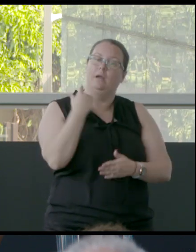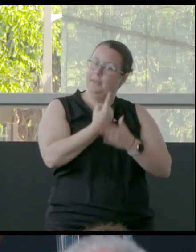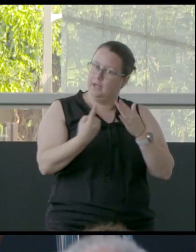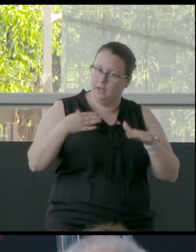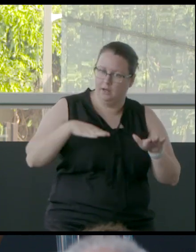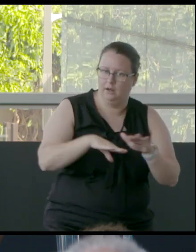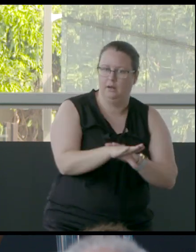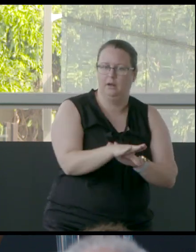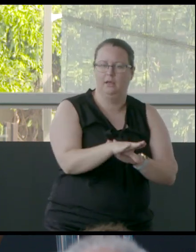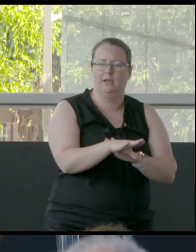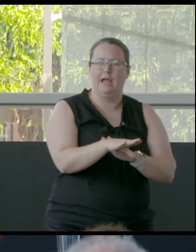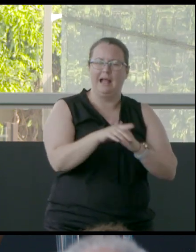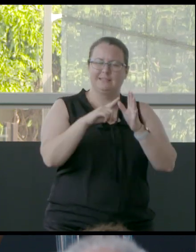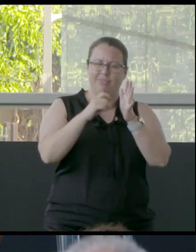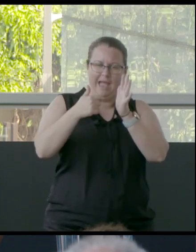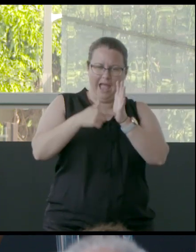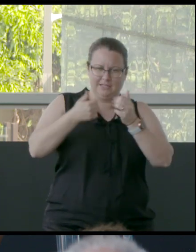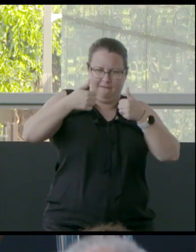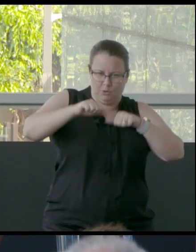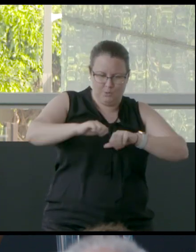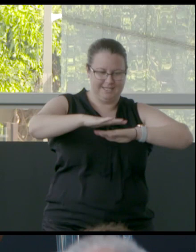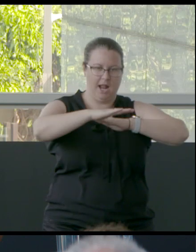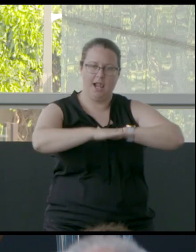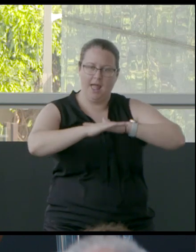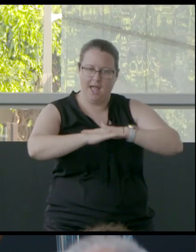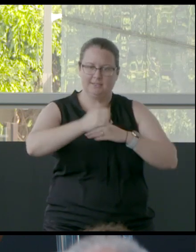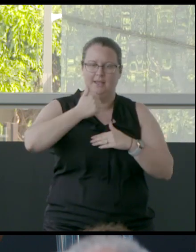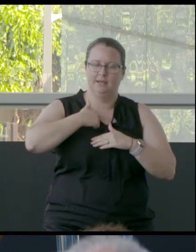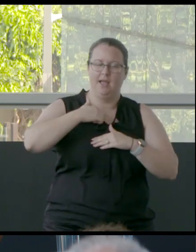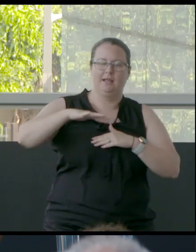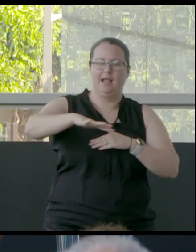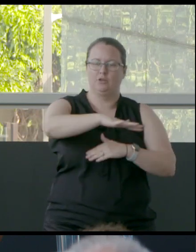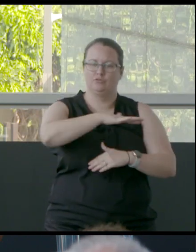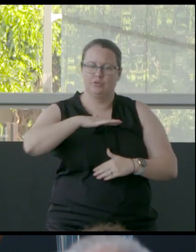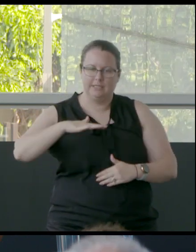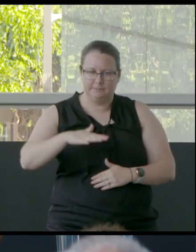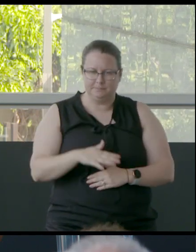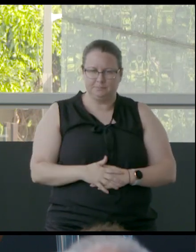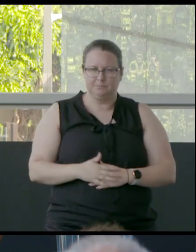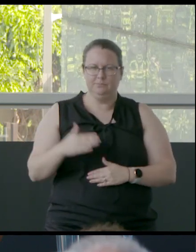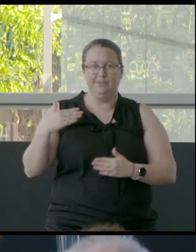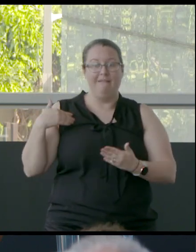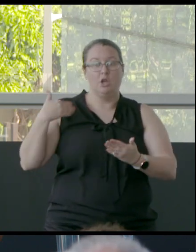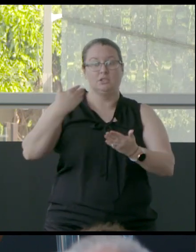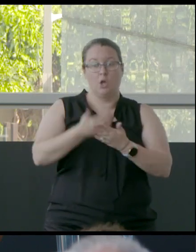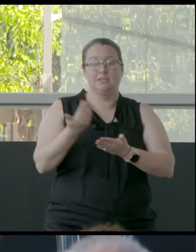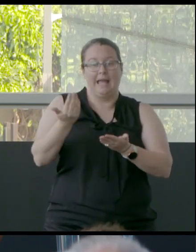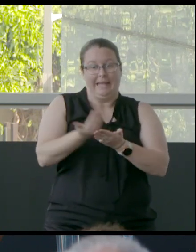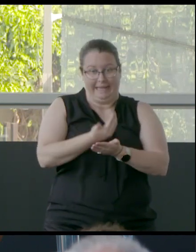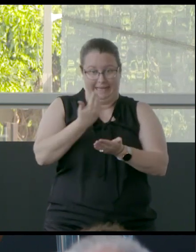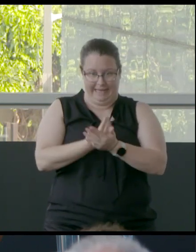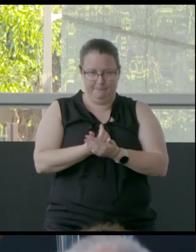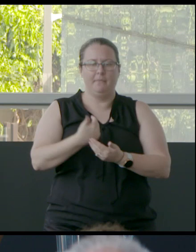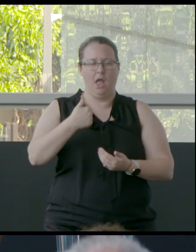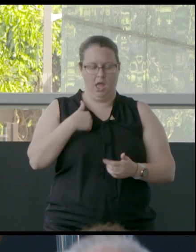It's all about the act of engaging with land and with country. And for as long as I keep doing that, I'm